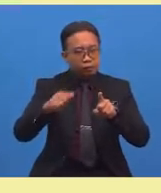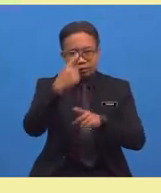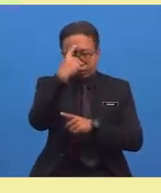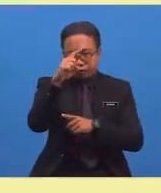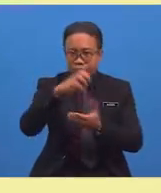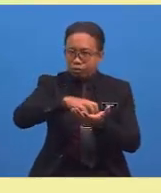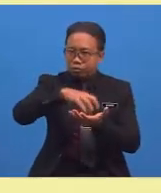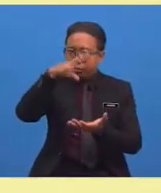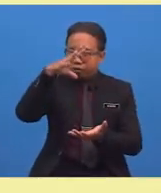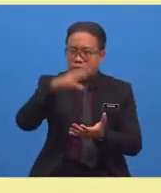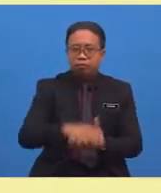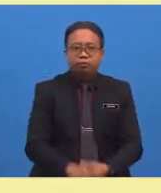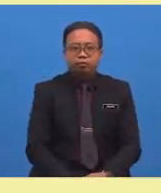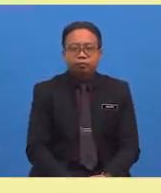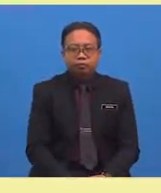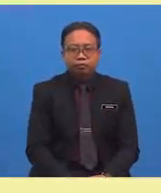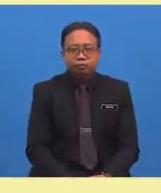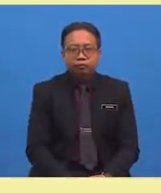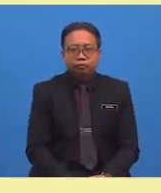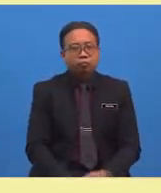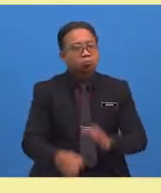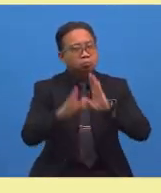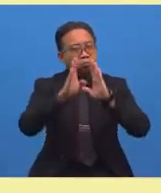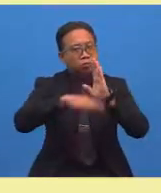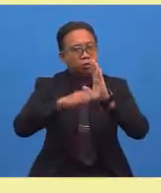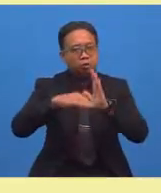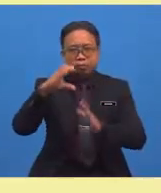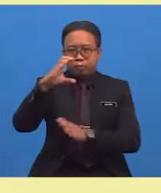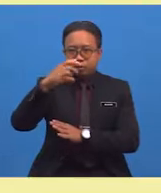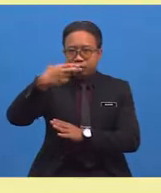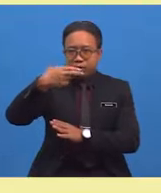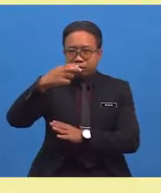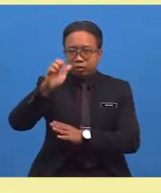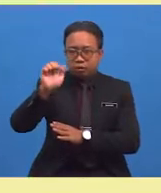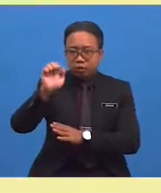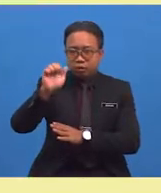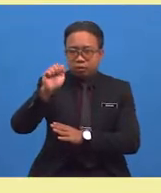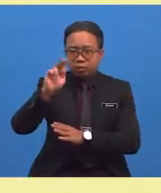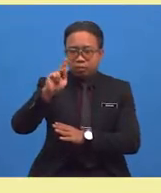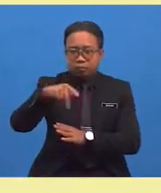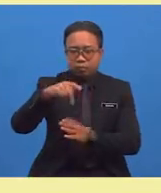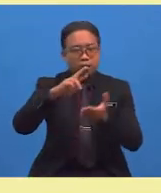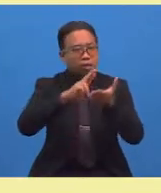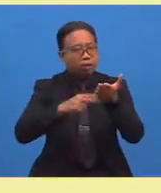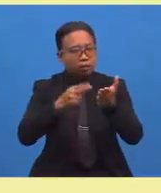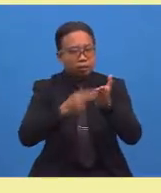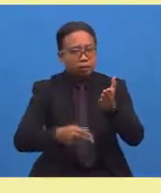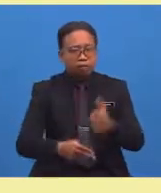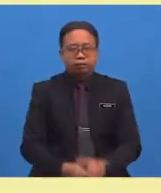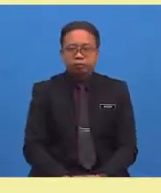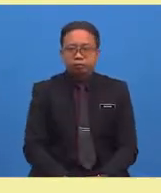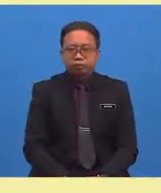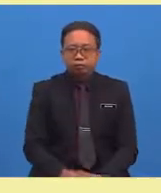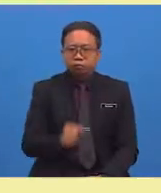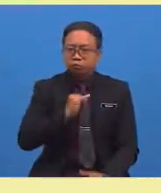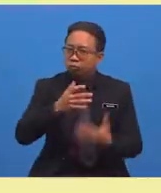be... correct. Cheap. Great job, everyone. Shall we